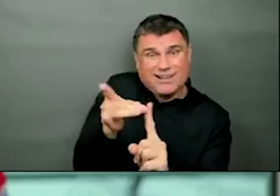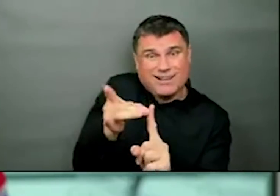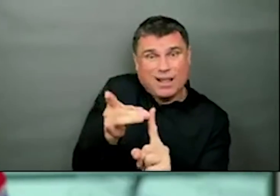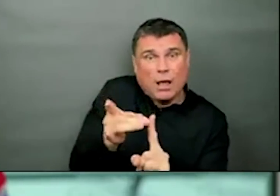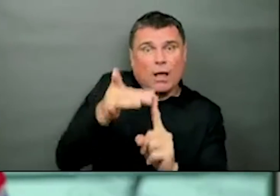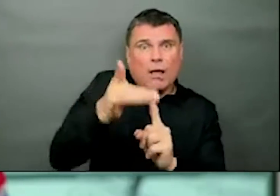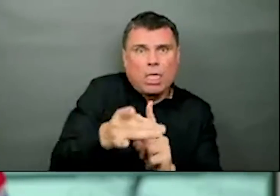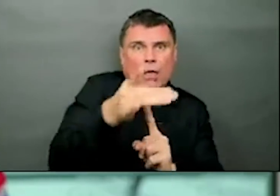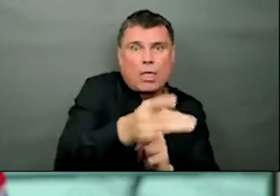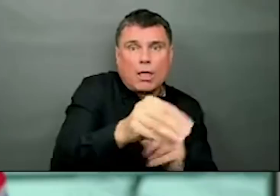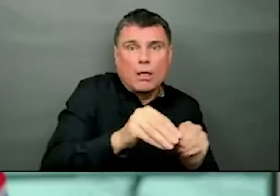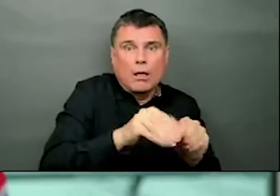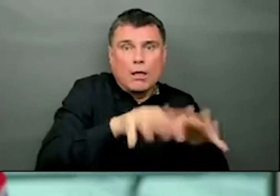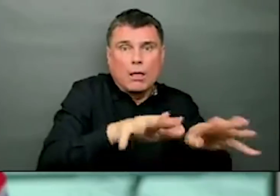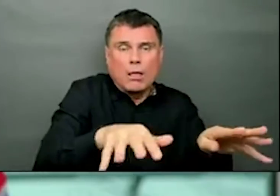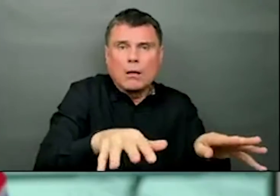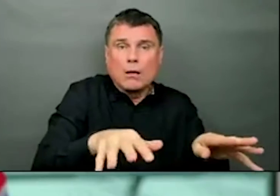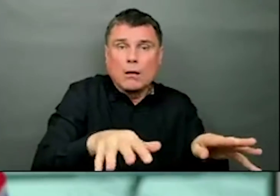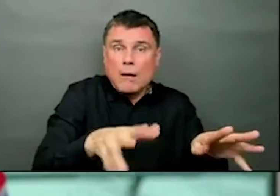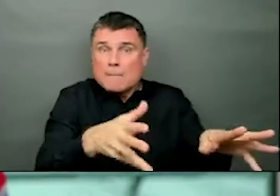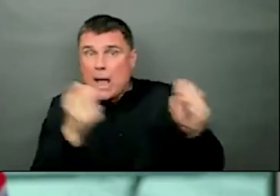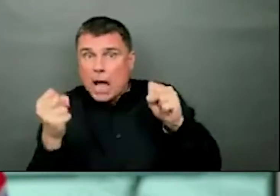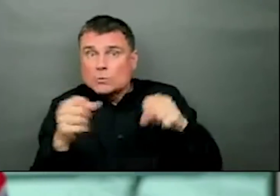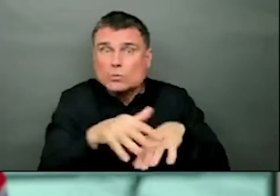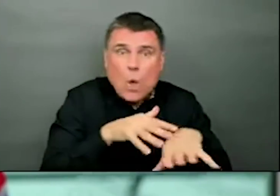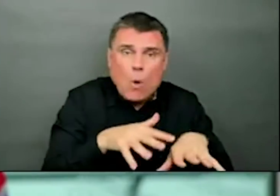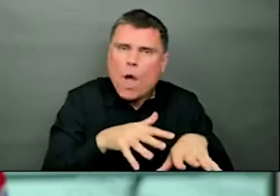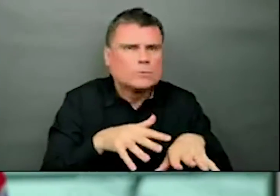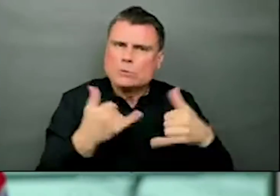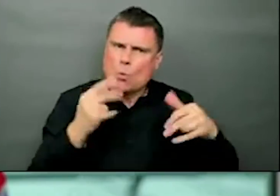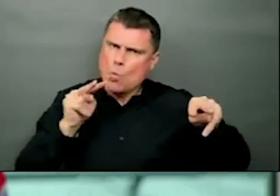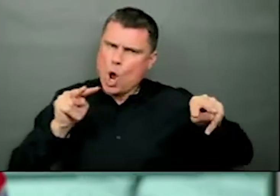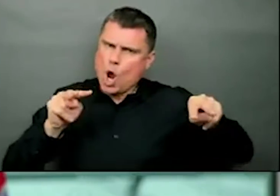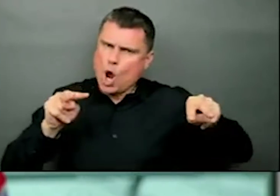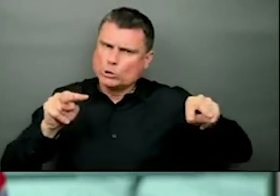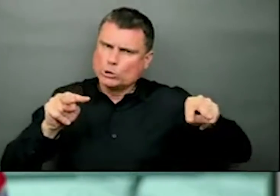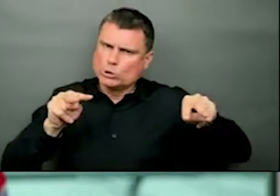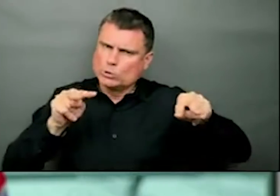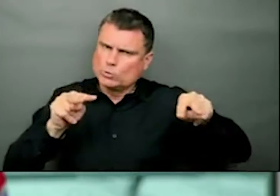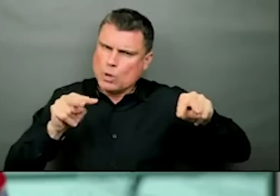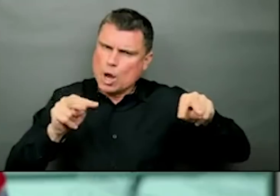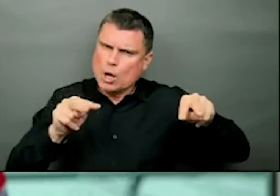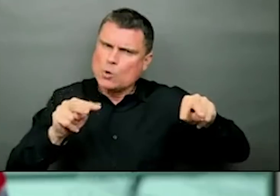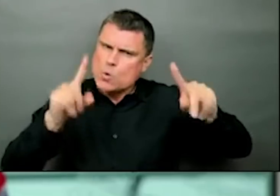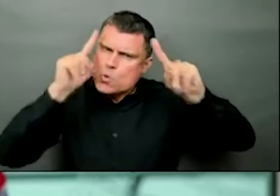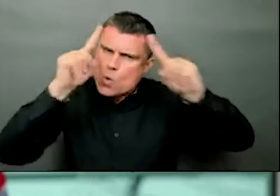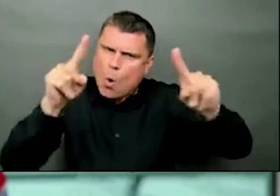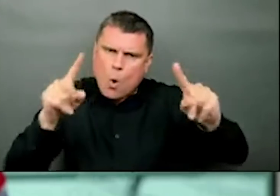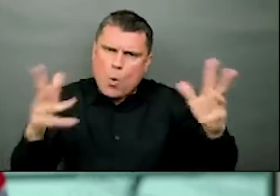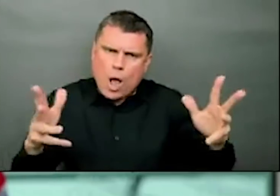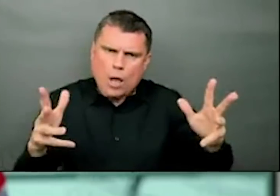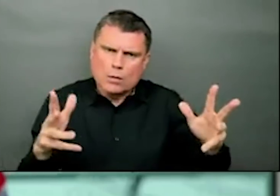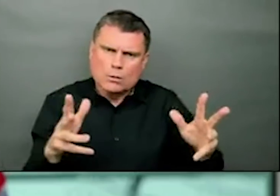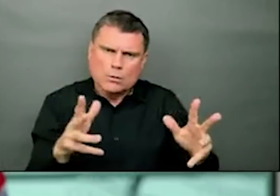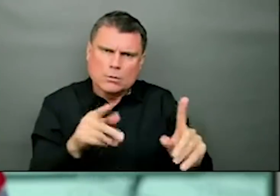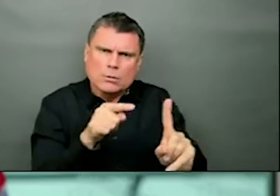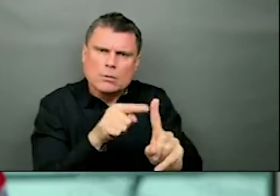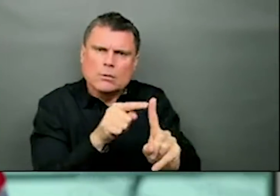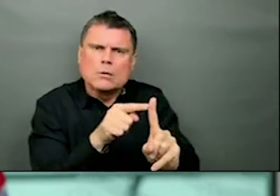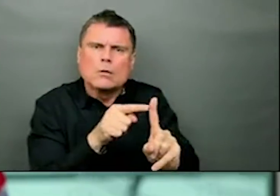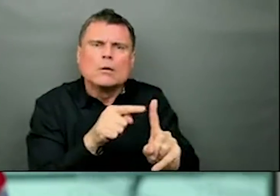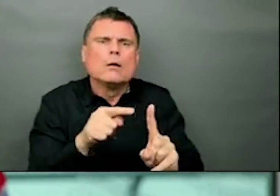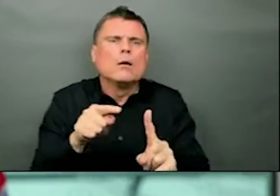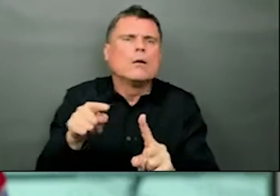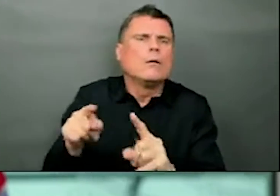understand when we can safely open up, or whether we need to take additional measures, in terms of our